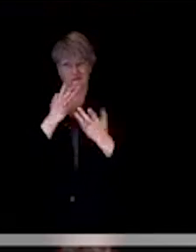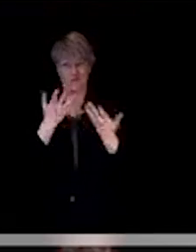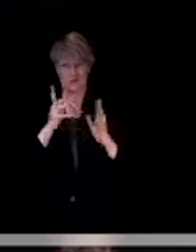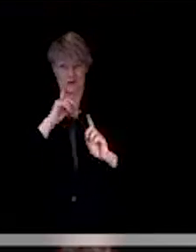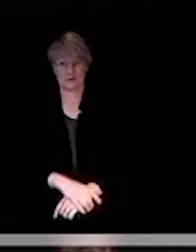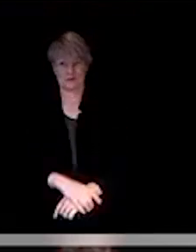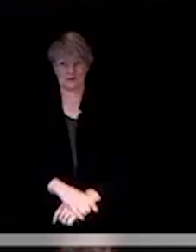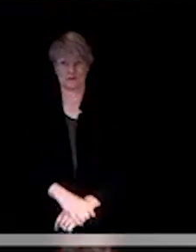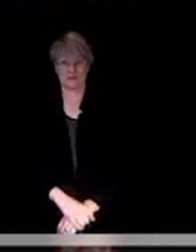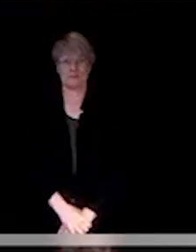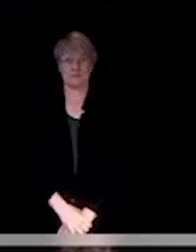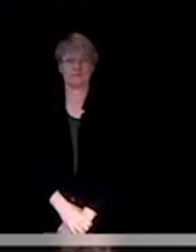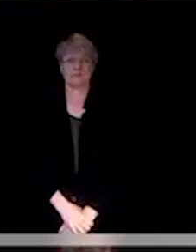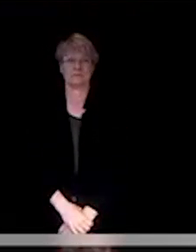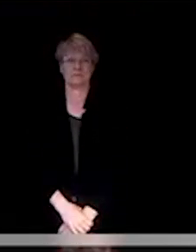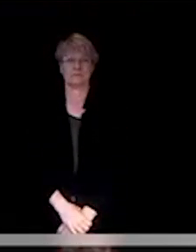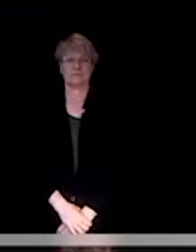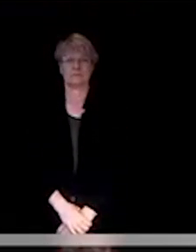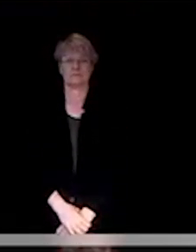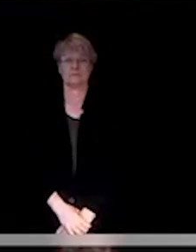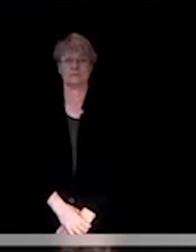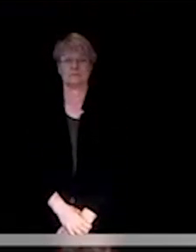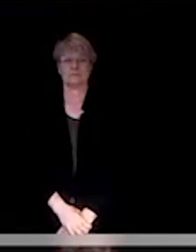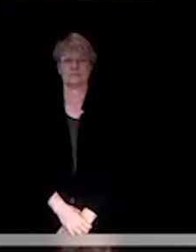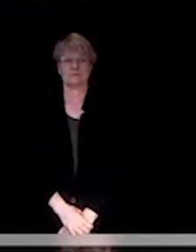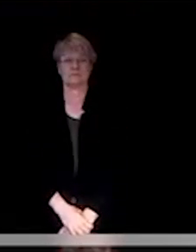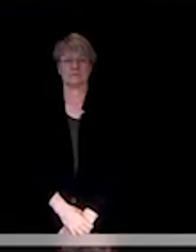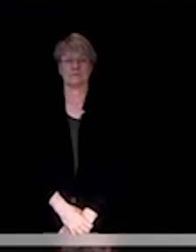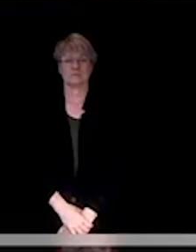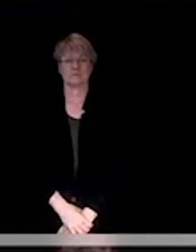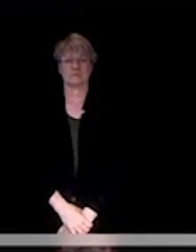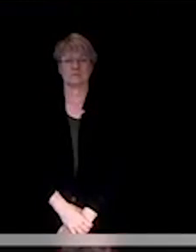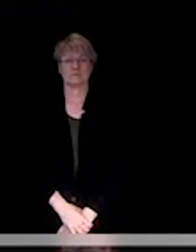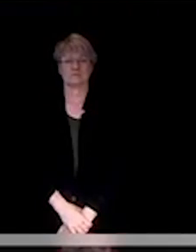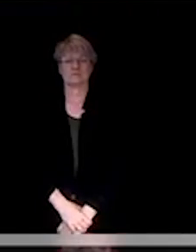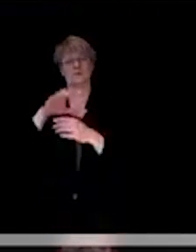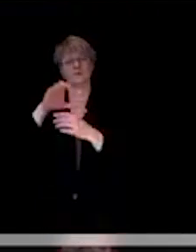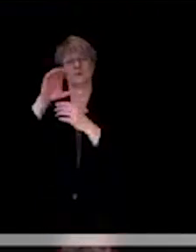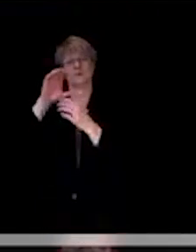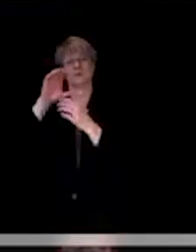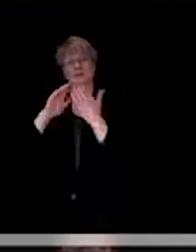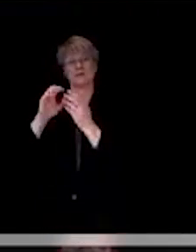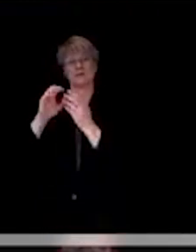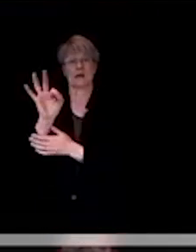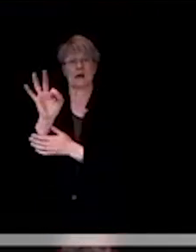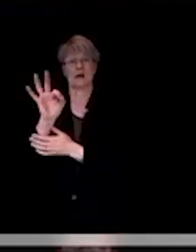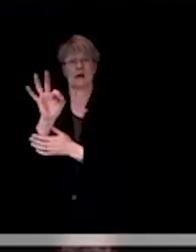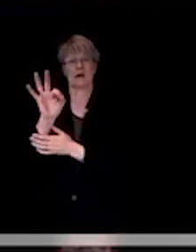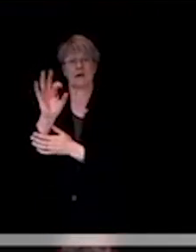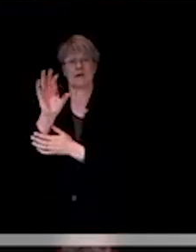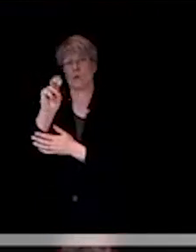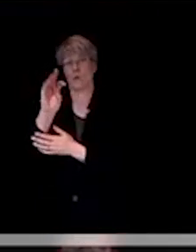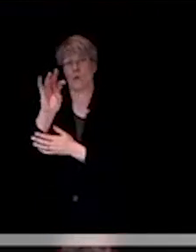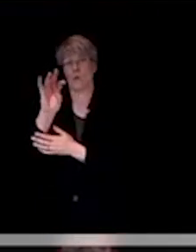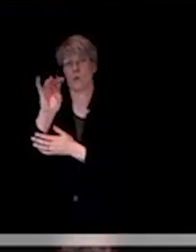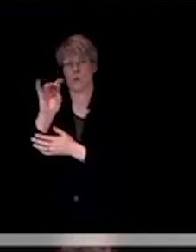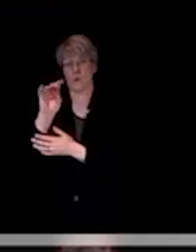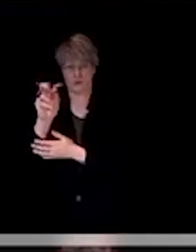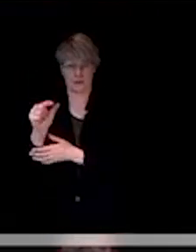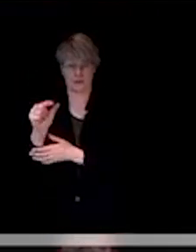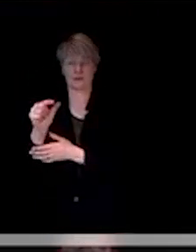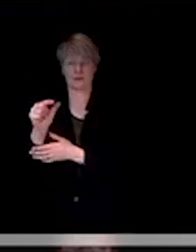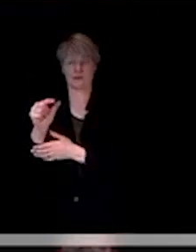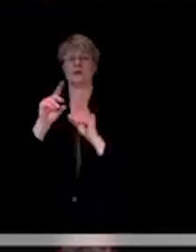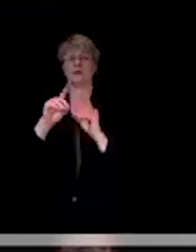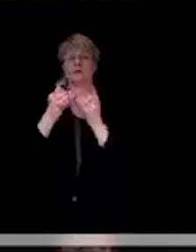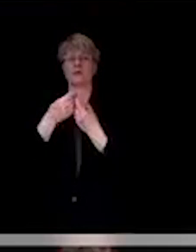The City of Corning partnered up with Tehama County Public Health with water waste testing. Is this something that you